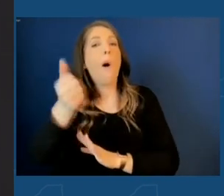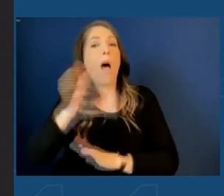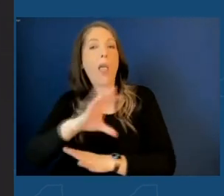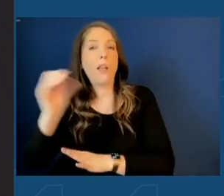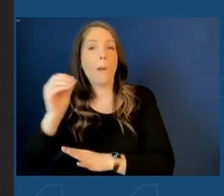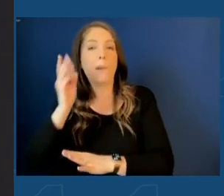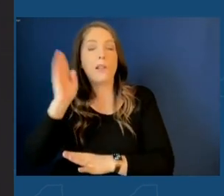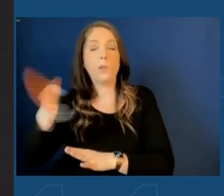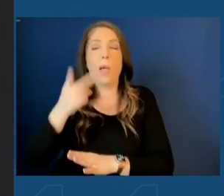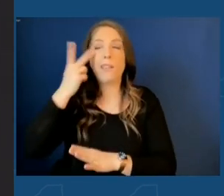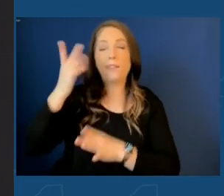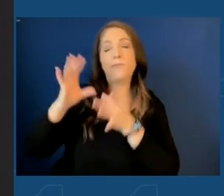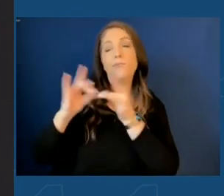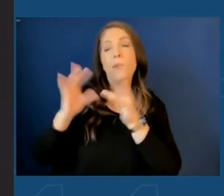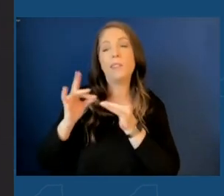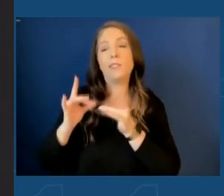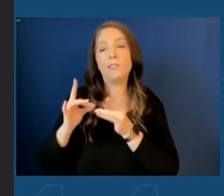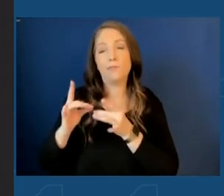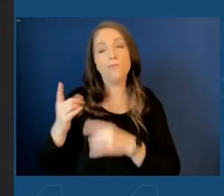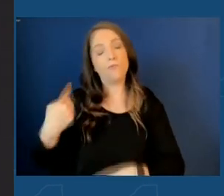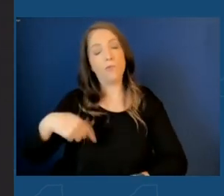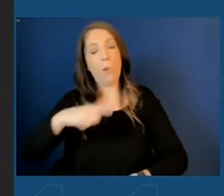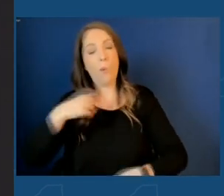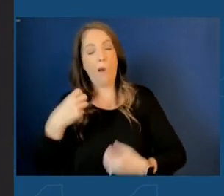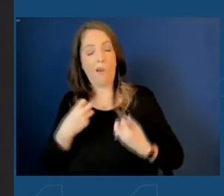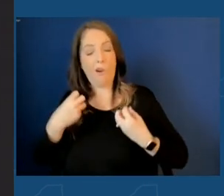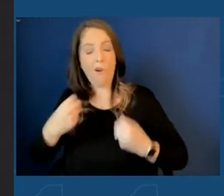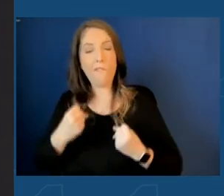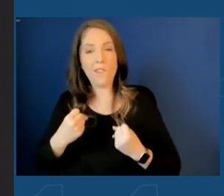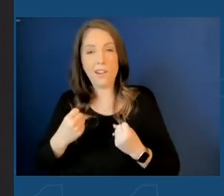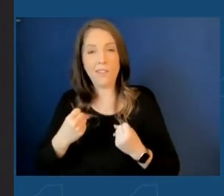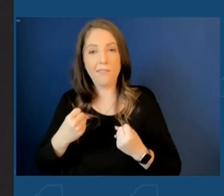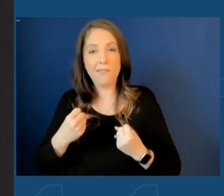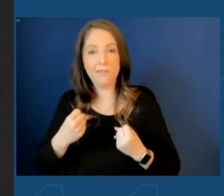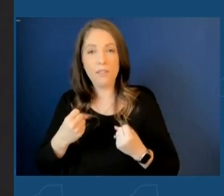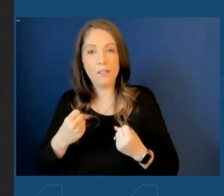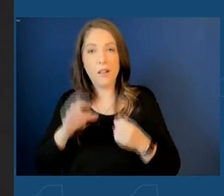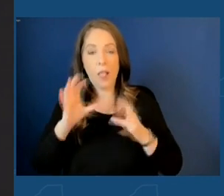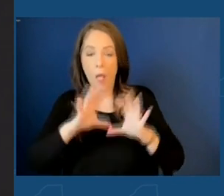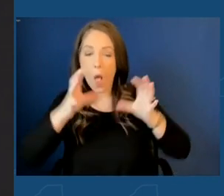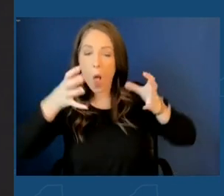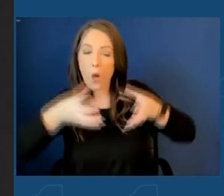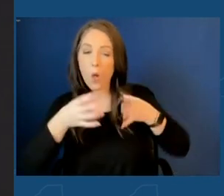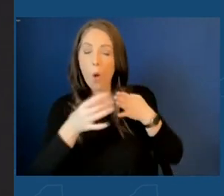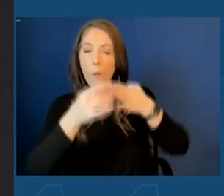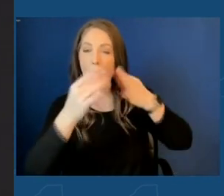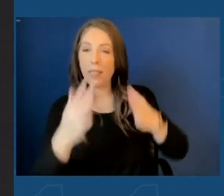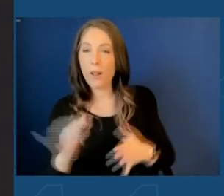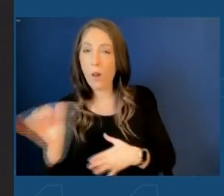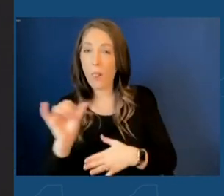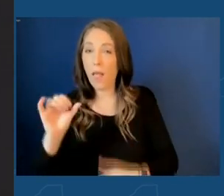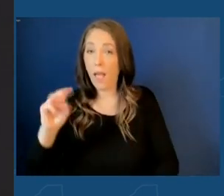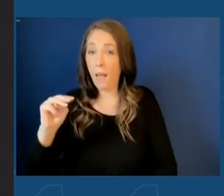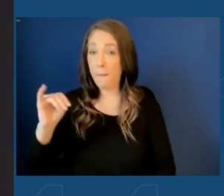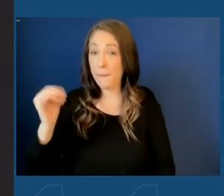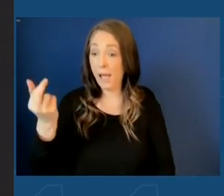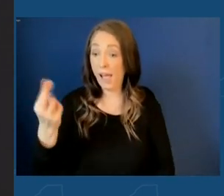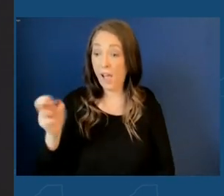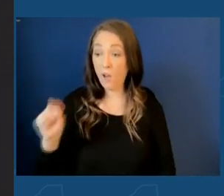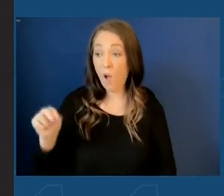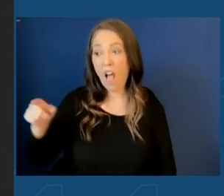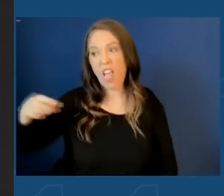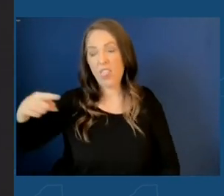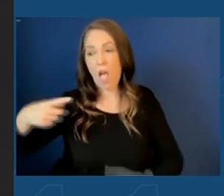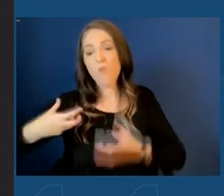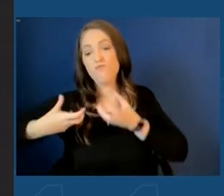message today of the confidence that a global leader like Micron has in a state like New York. And it will also